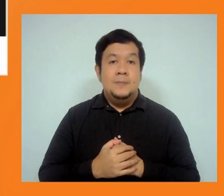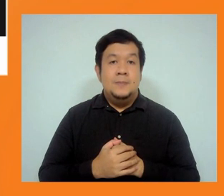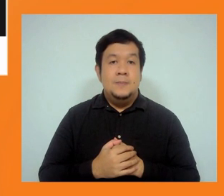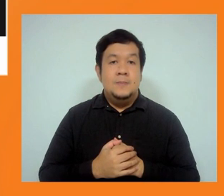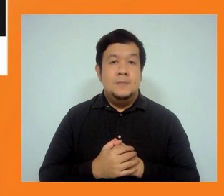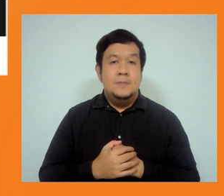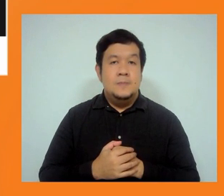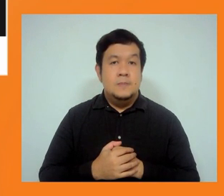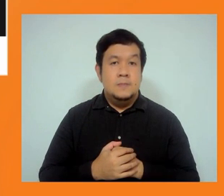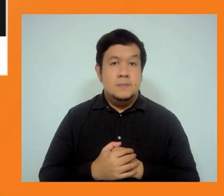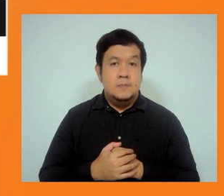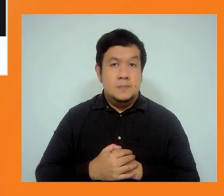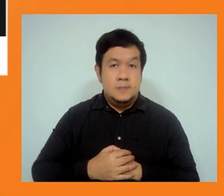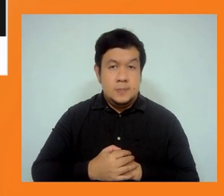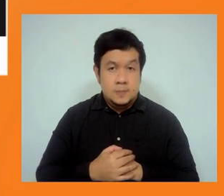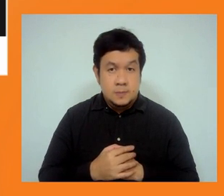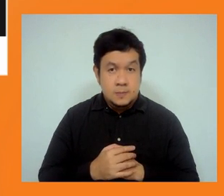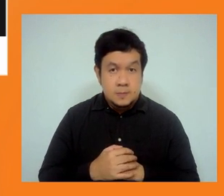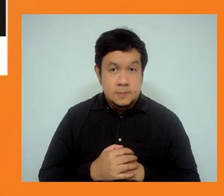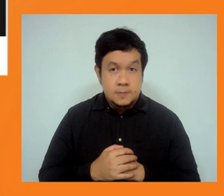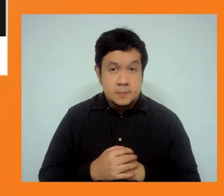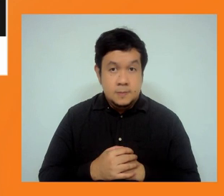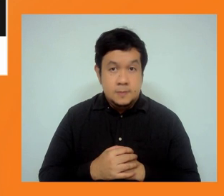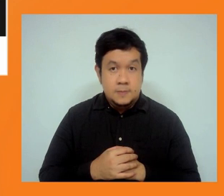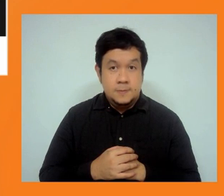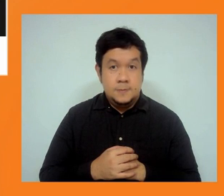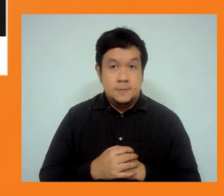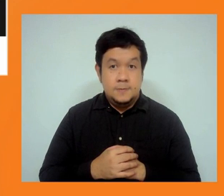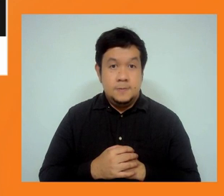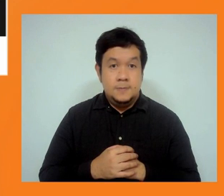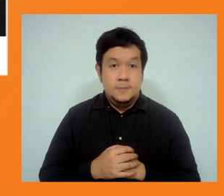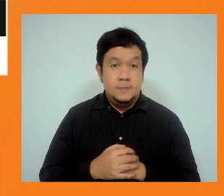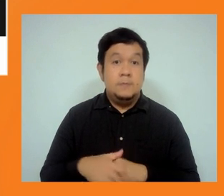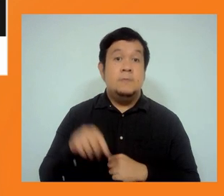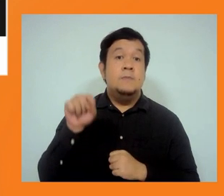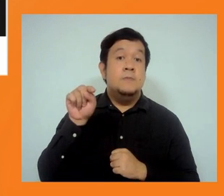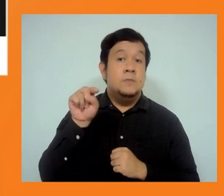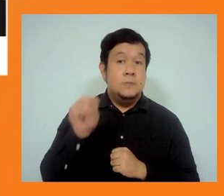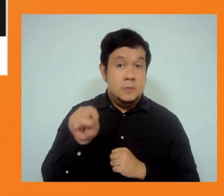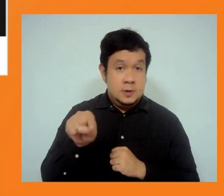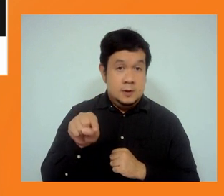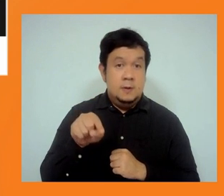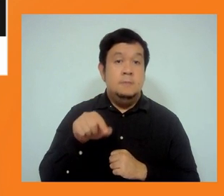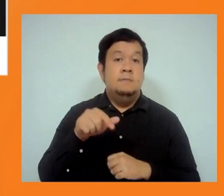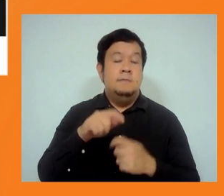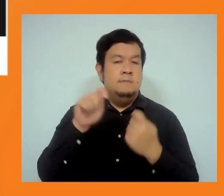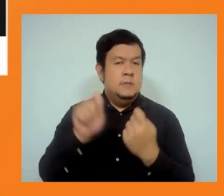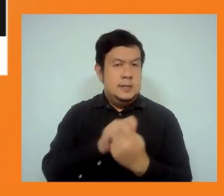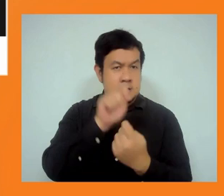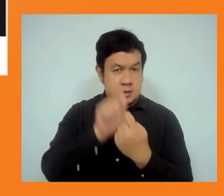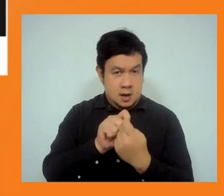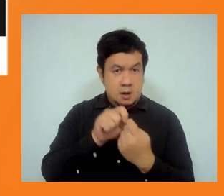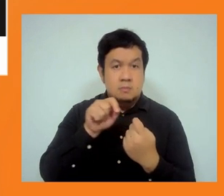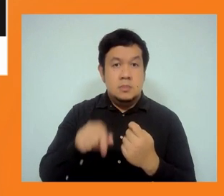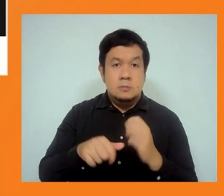In particular, and I think these are worth highlighting, they pointed out the lack of